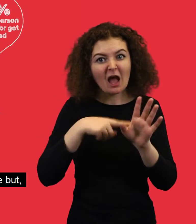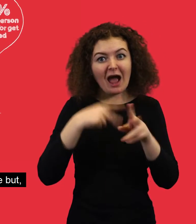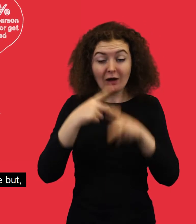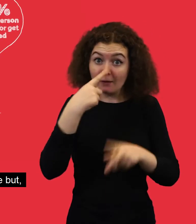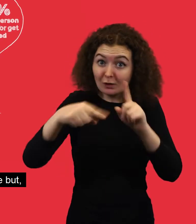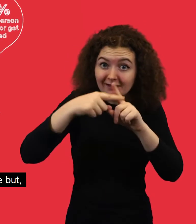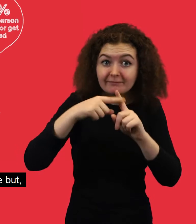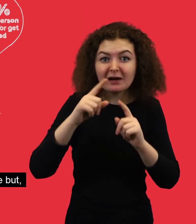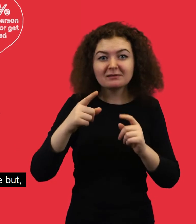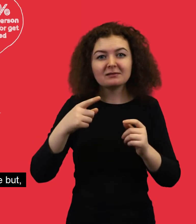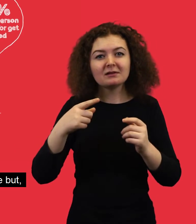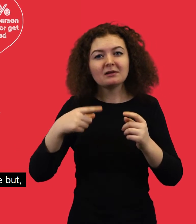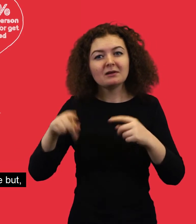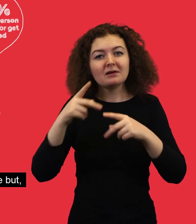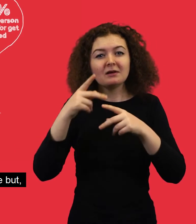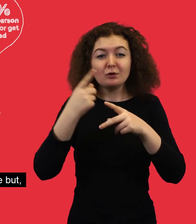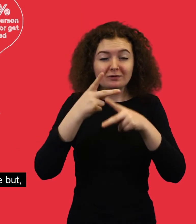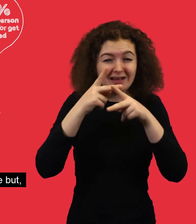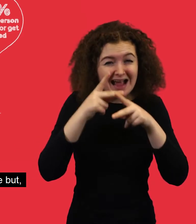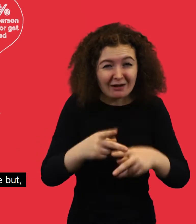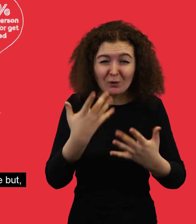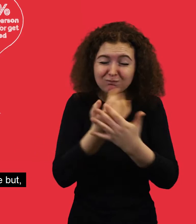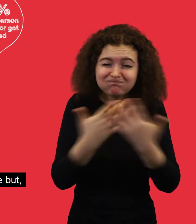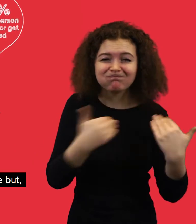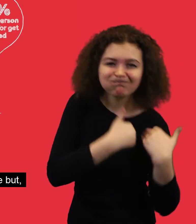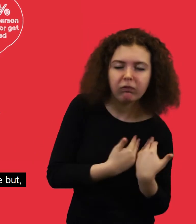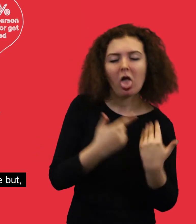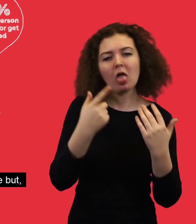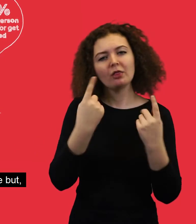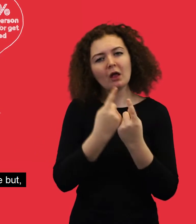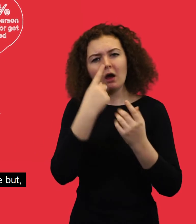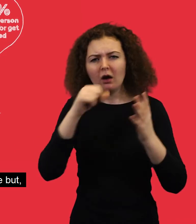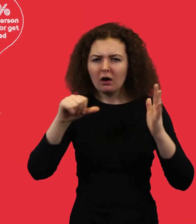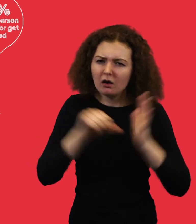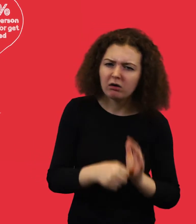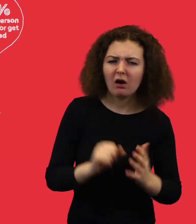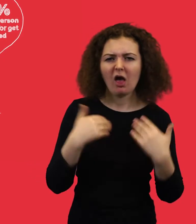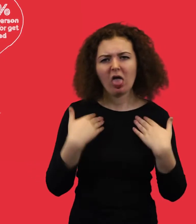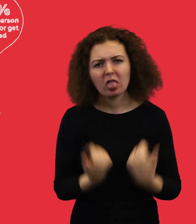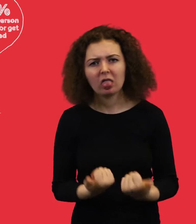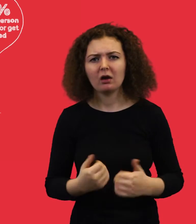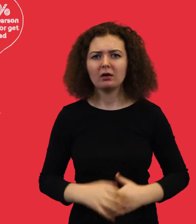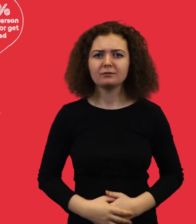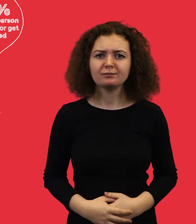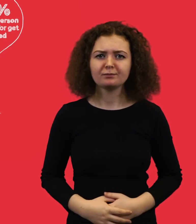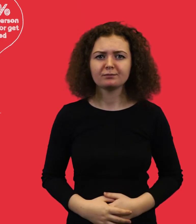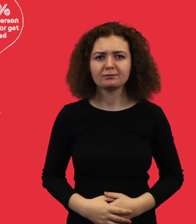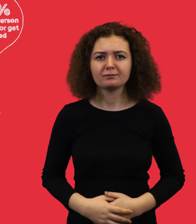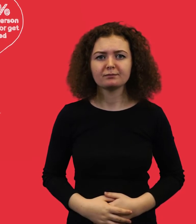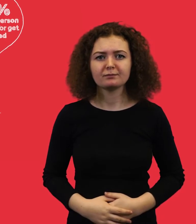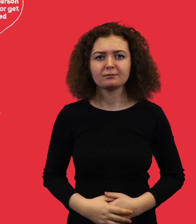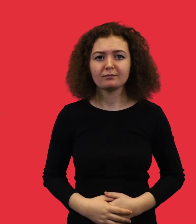carer can be positive, but for those young carers who have a lot of responsibility, things can be tough on their health.